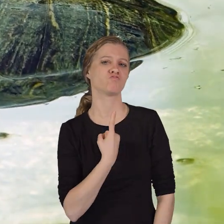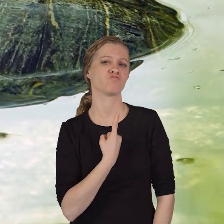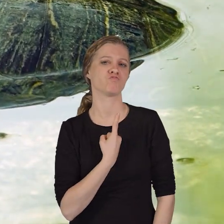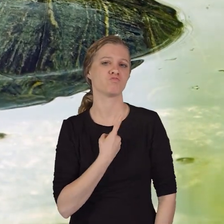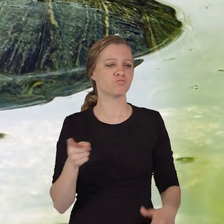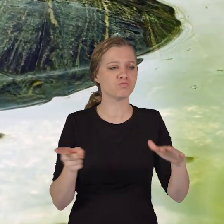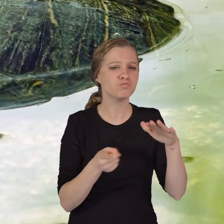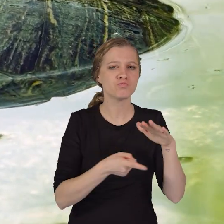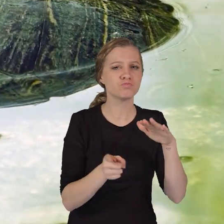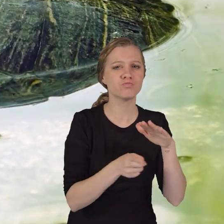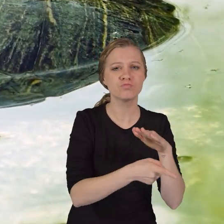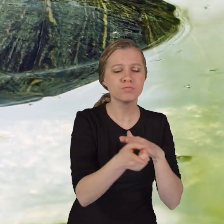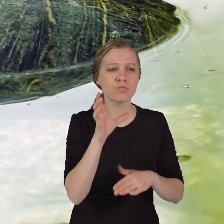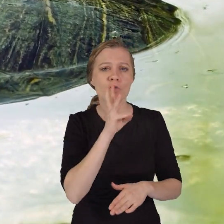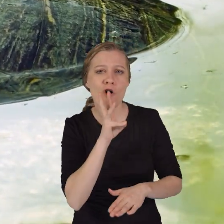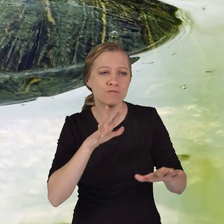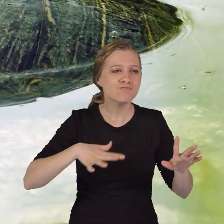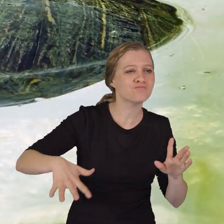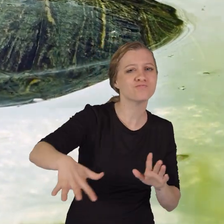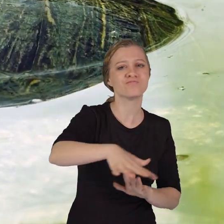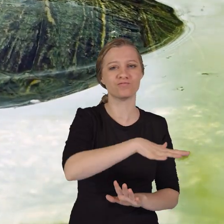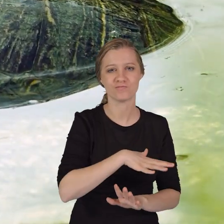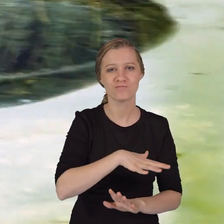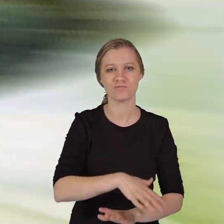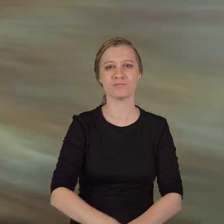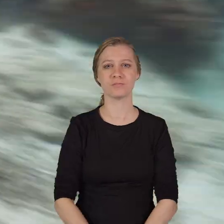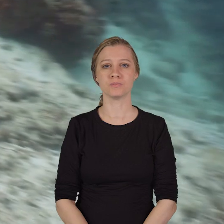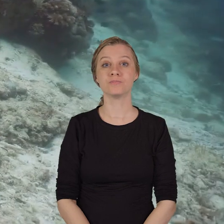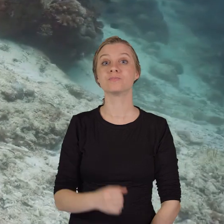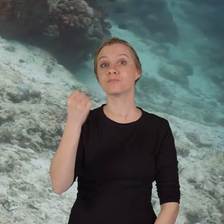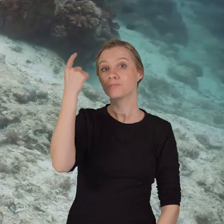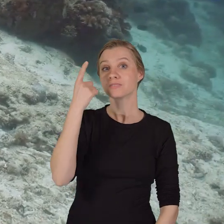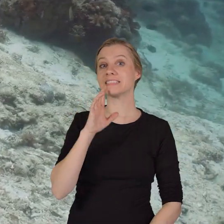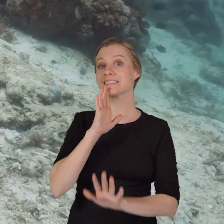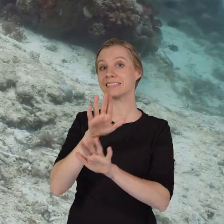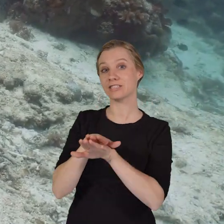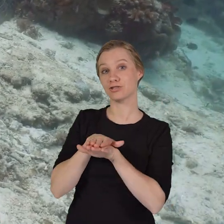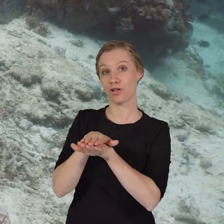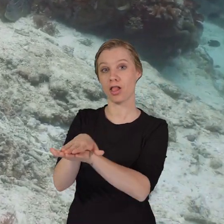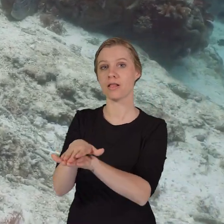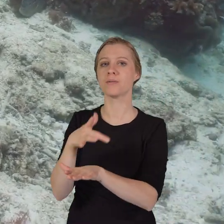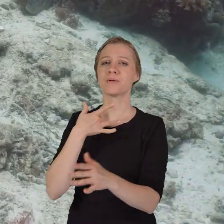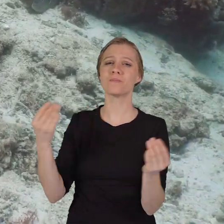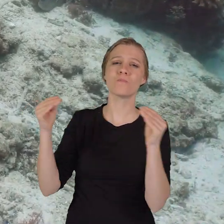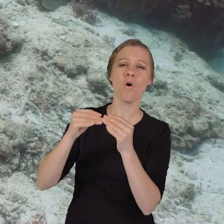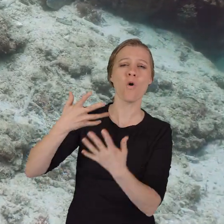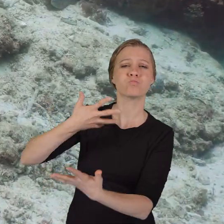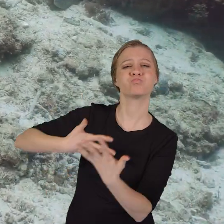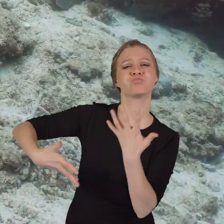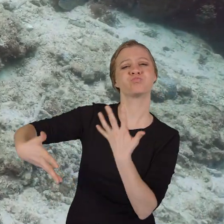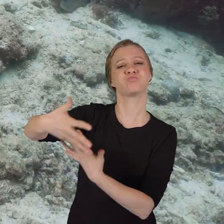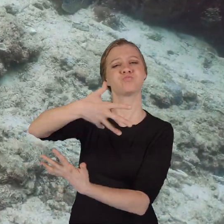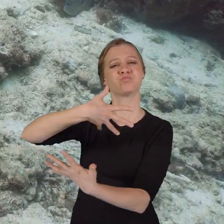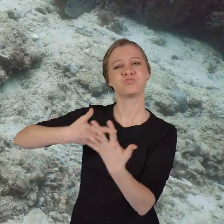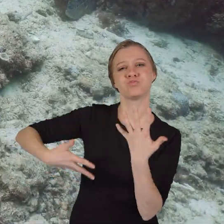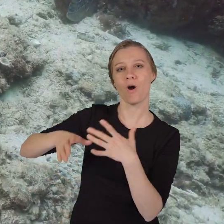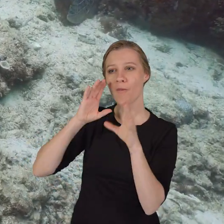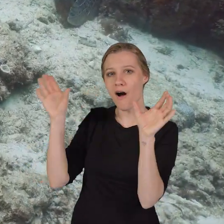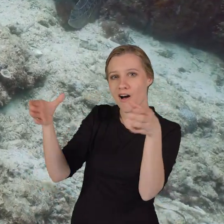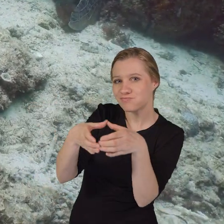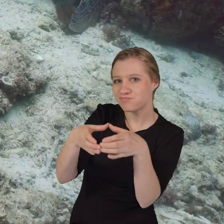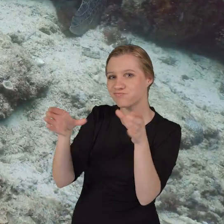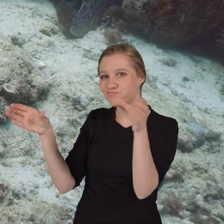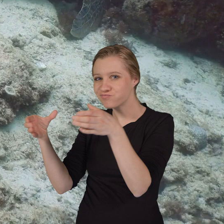about their business on their own, exploring their watery homes. Sea turtles, however, are known to be more social and